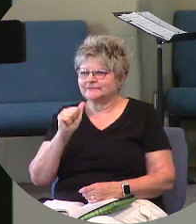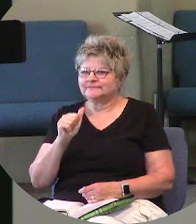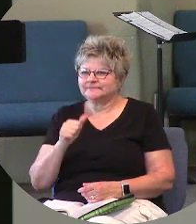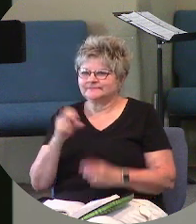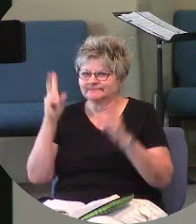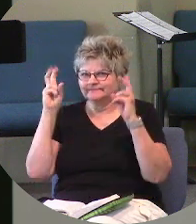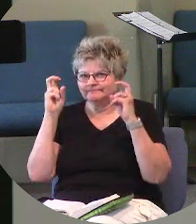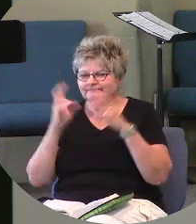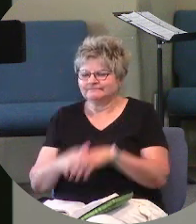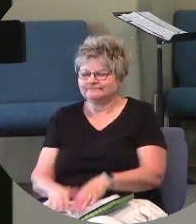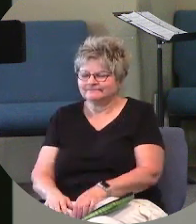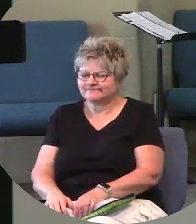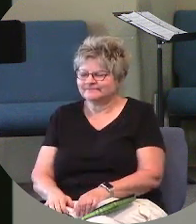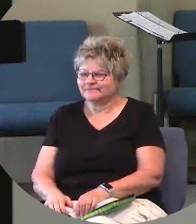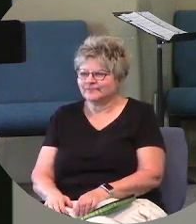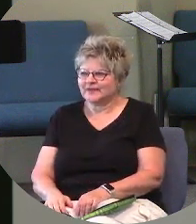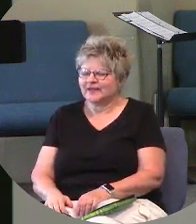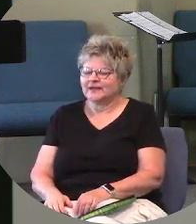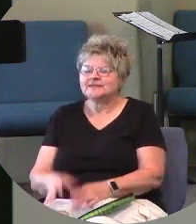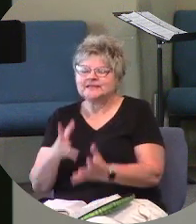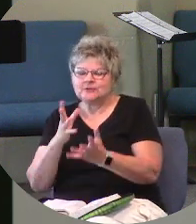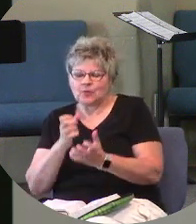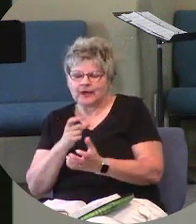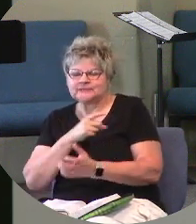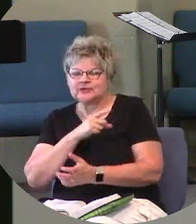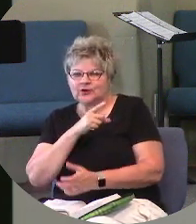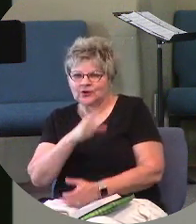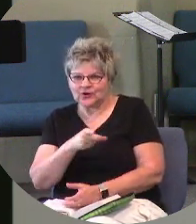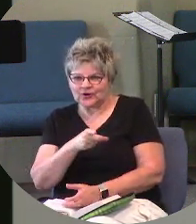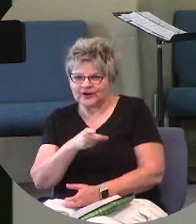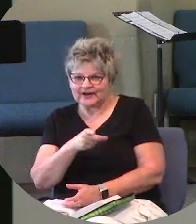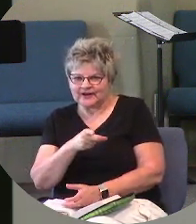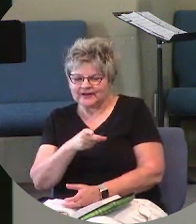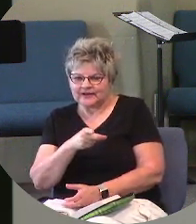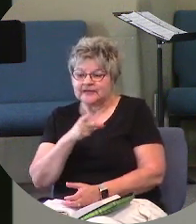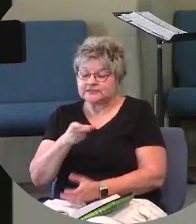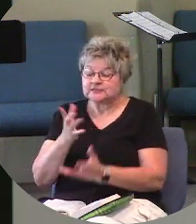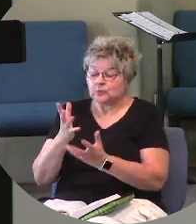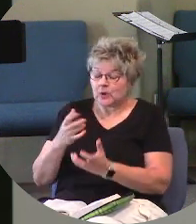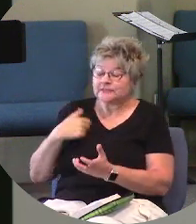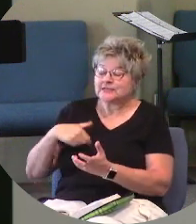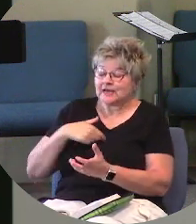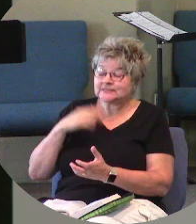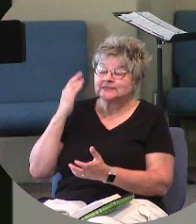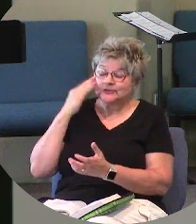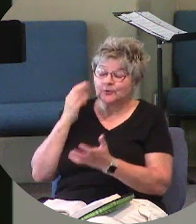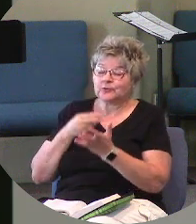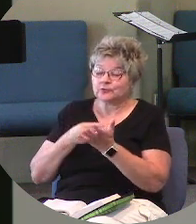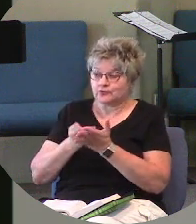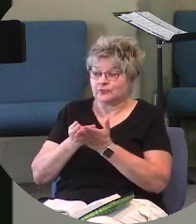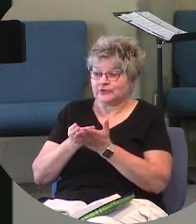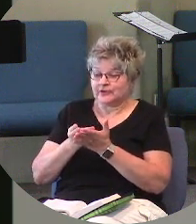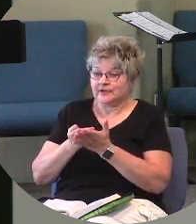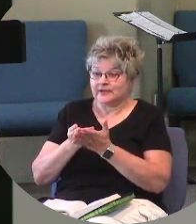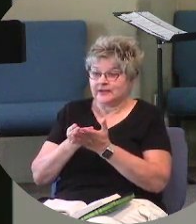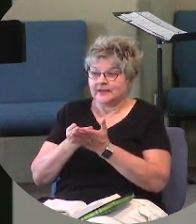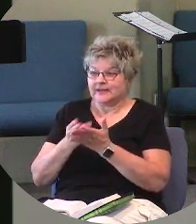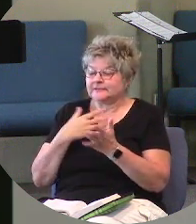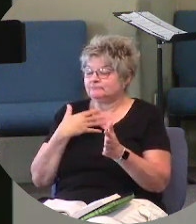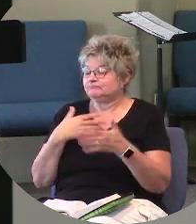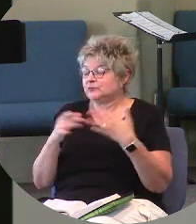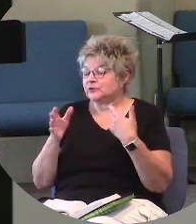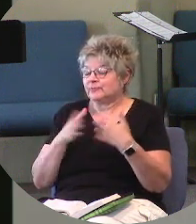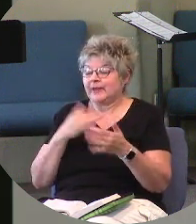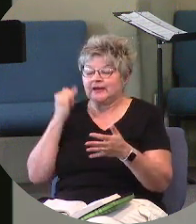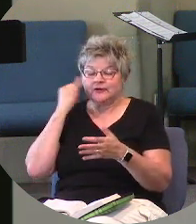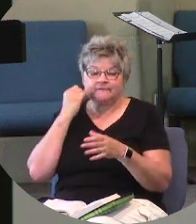her, she wants us to know the truth. That it doesn't matter if